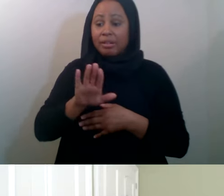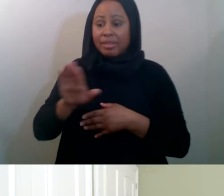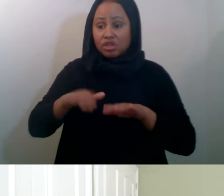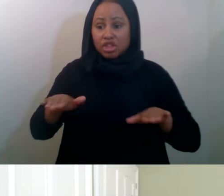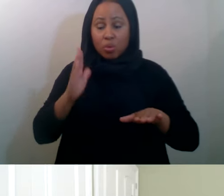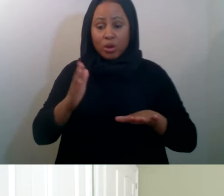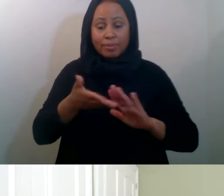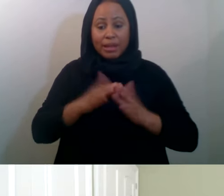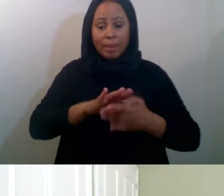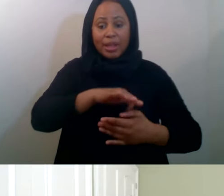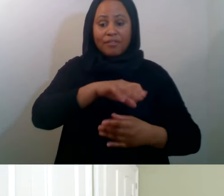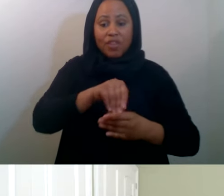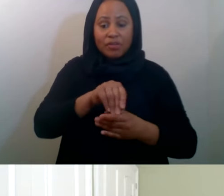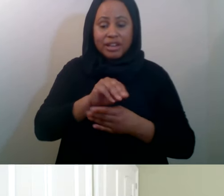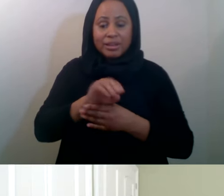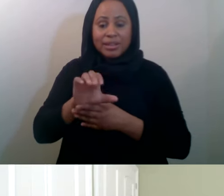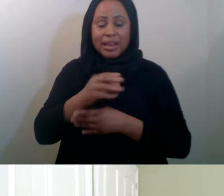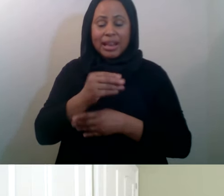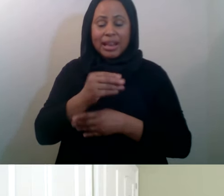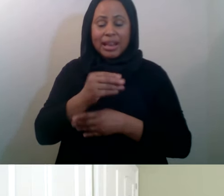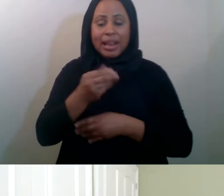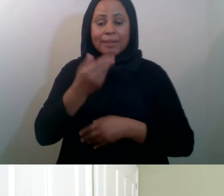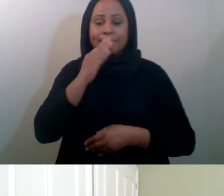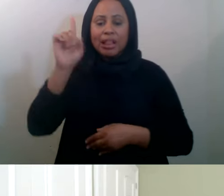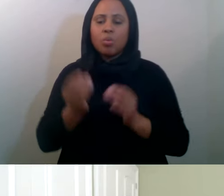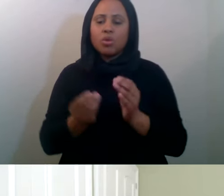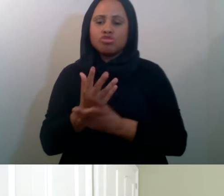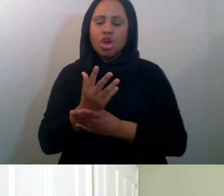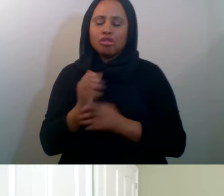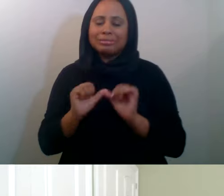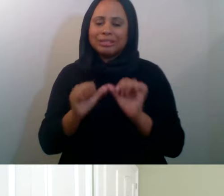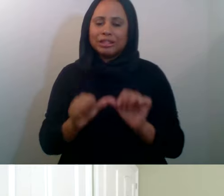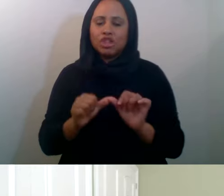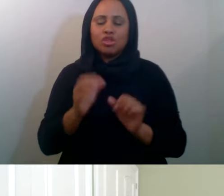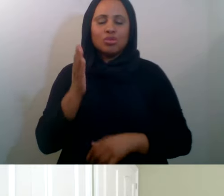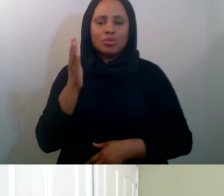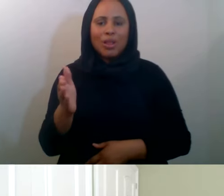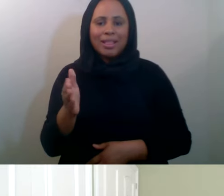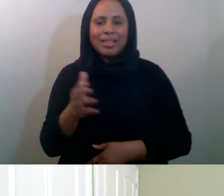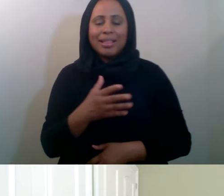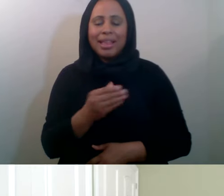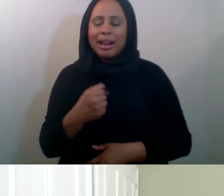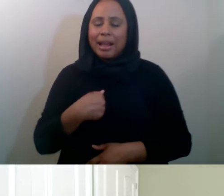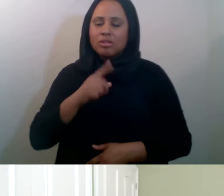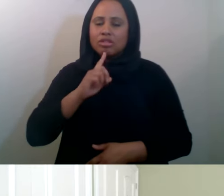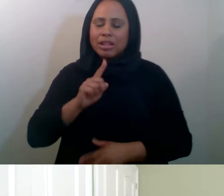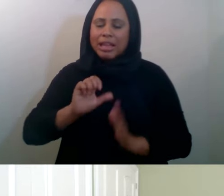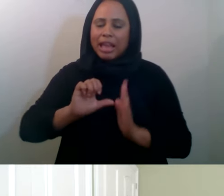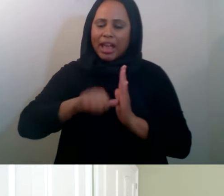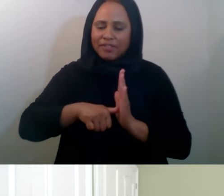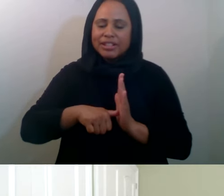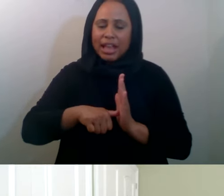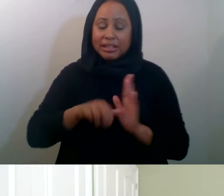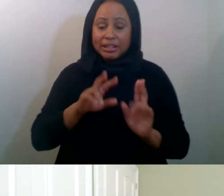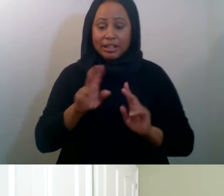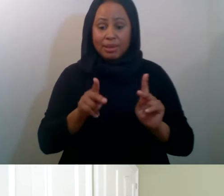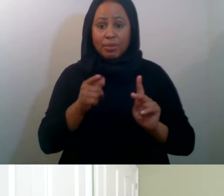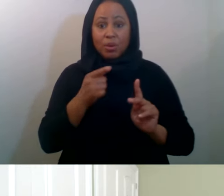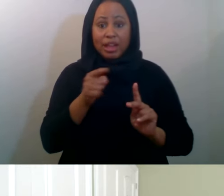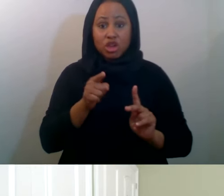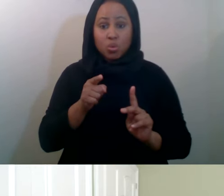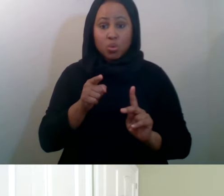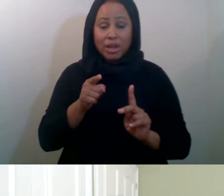inshallah, you know, they'll grow from there. And it's really, and, and I, and I really emphasize that the people that you impact